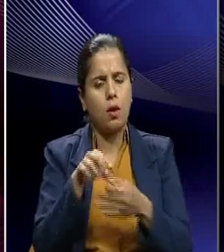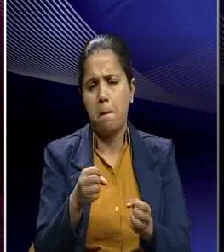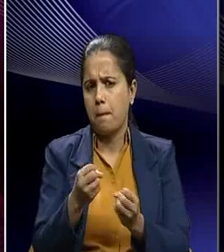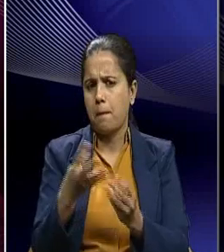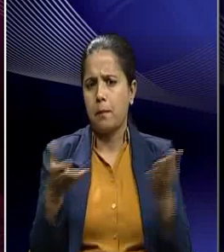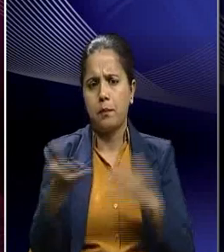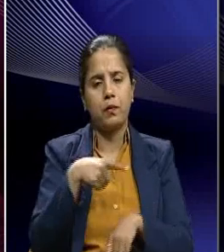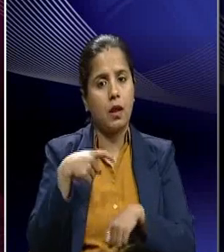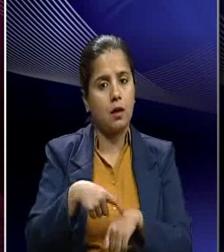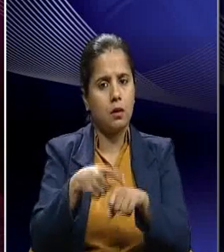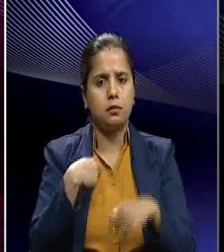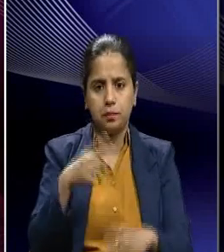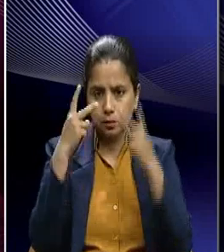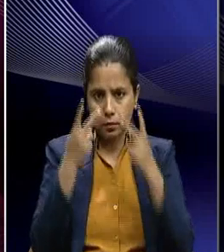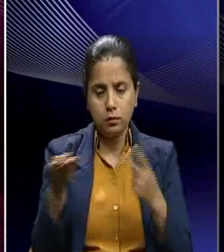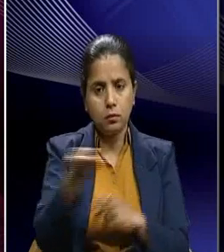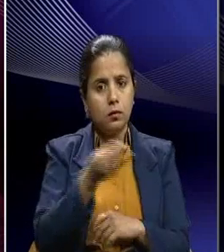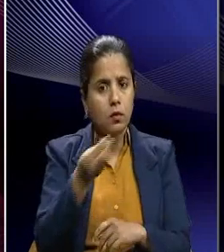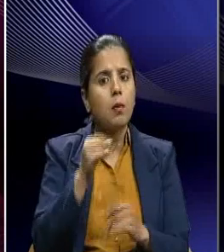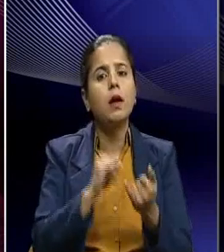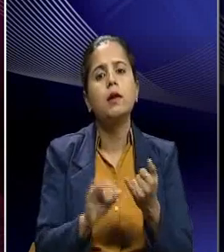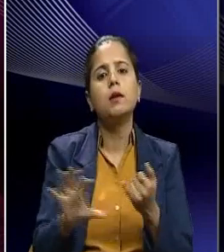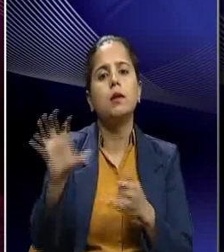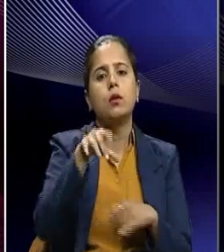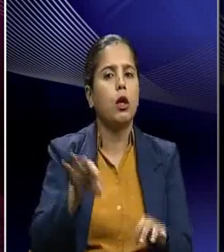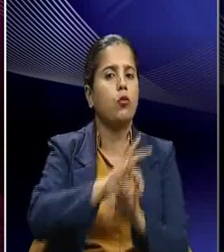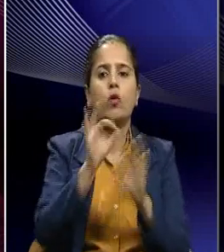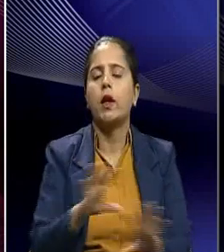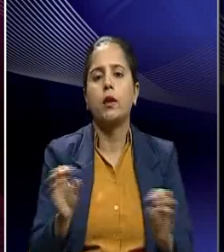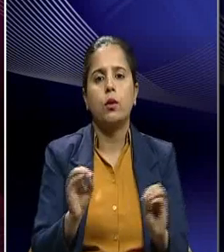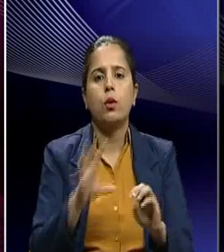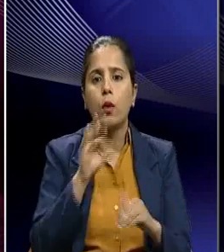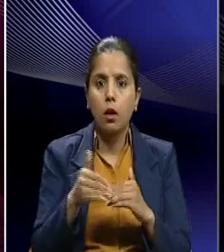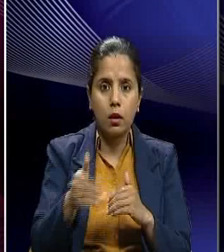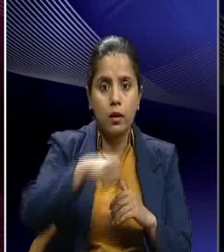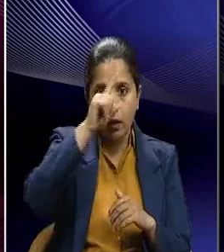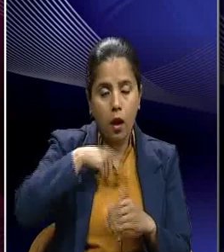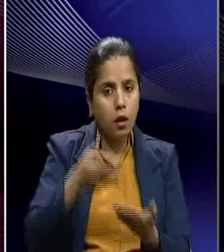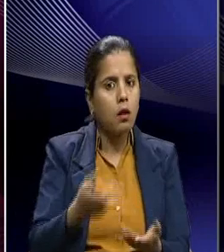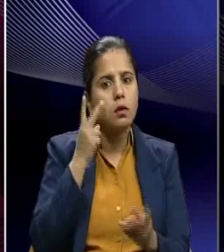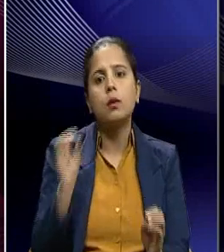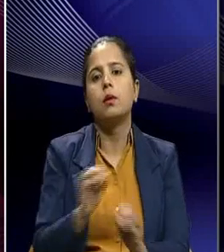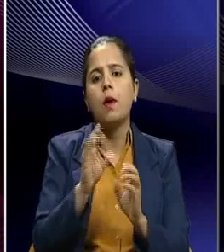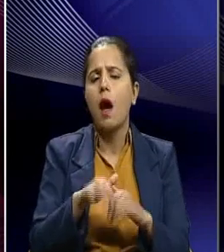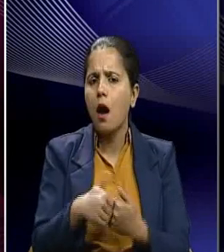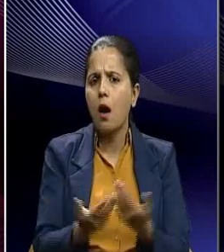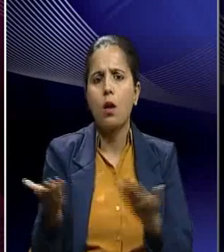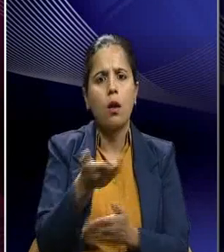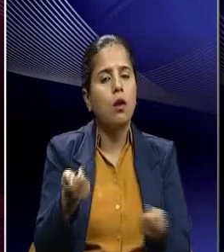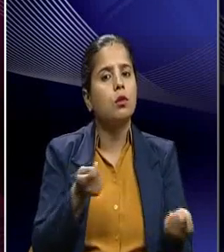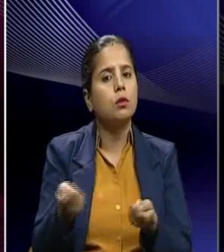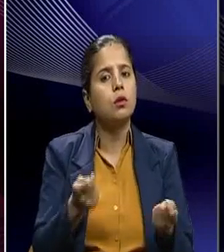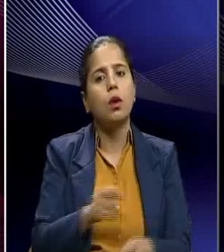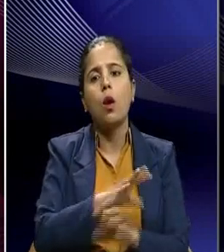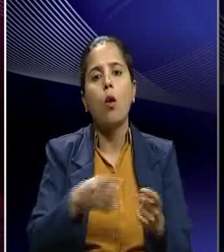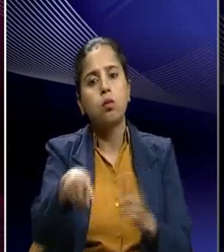the times we see that some of the states they were not ready to in a way exceed to India. So, how he dealt with each